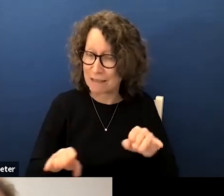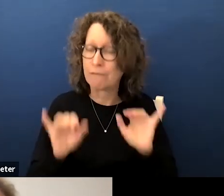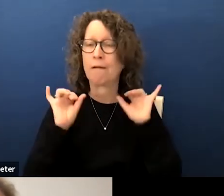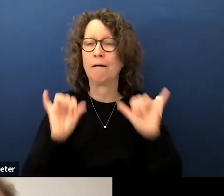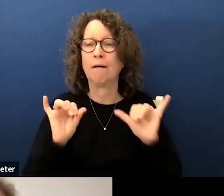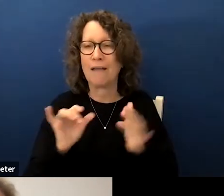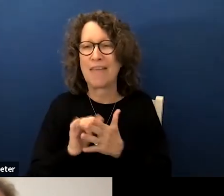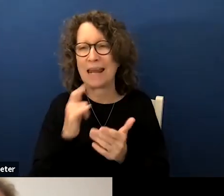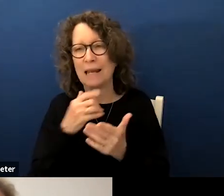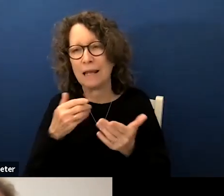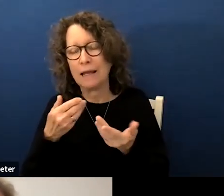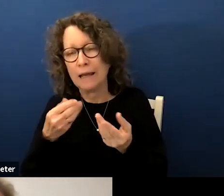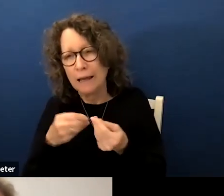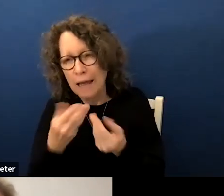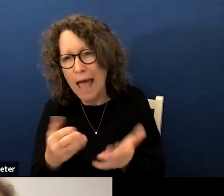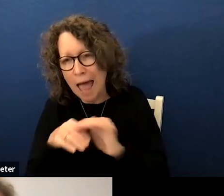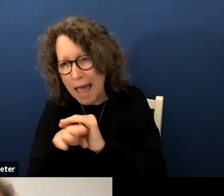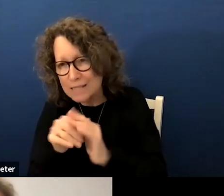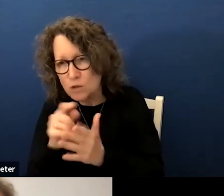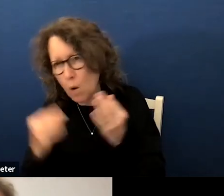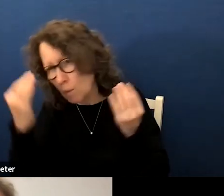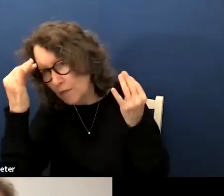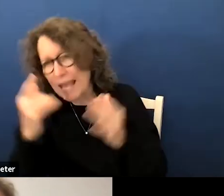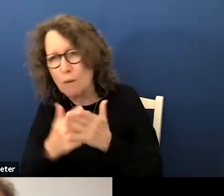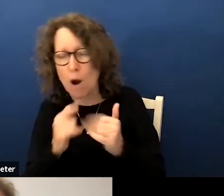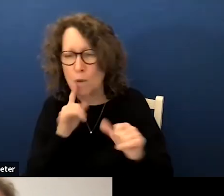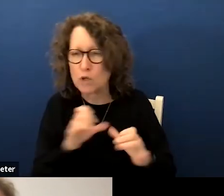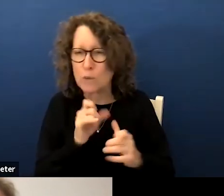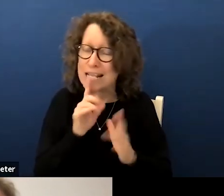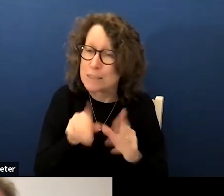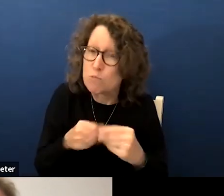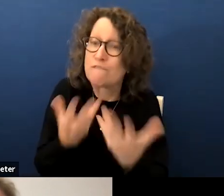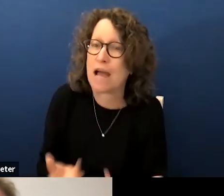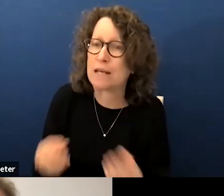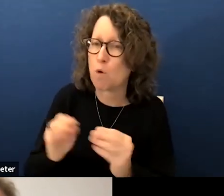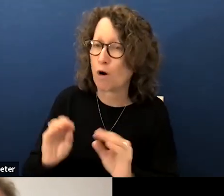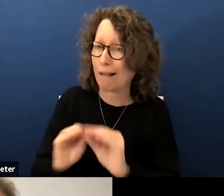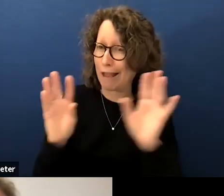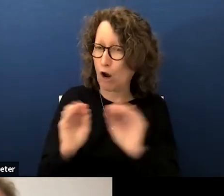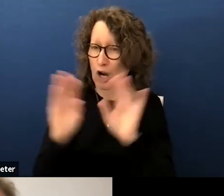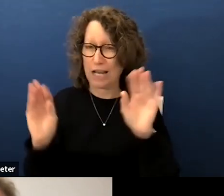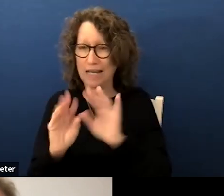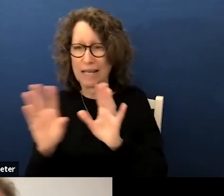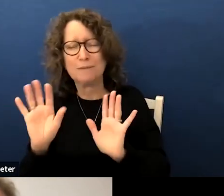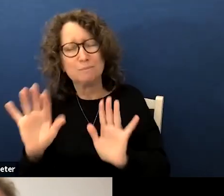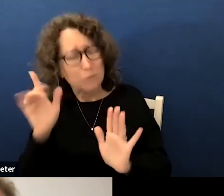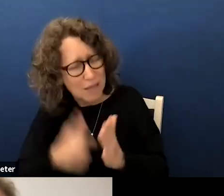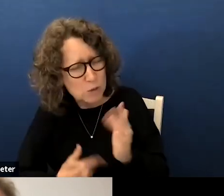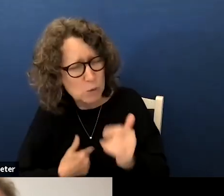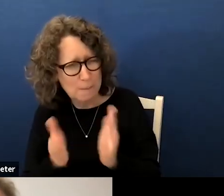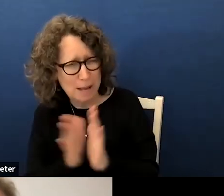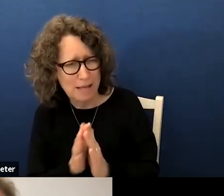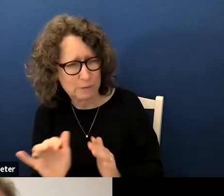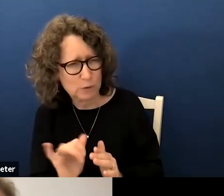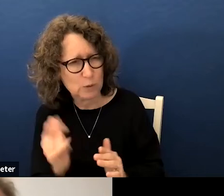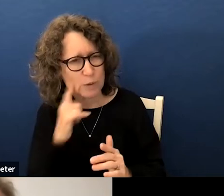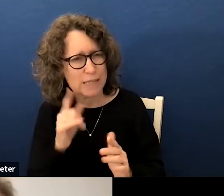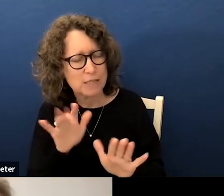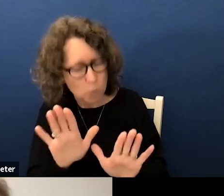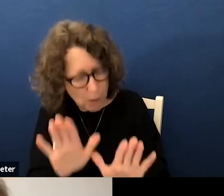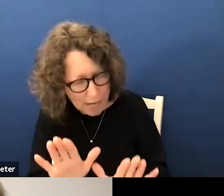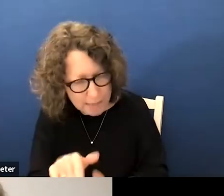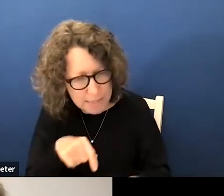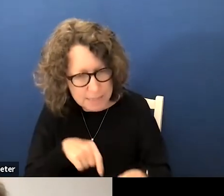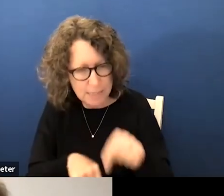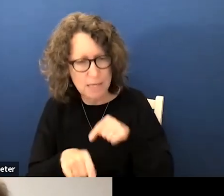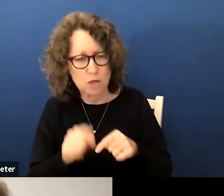access to what we're thinking and why we're doing it it's even provided more clarity so that's what i'm asking too is take a step back to